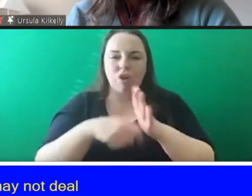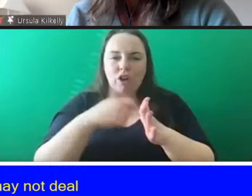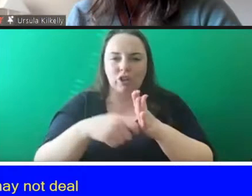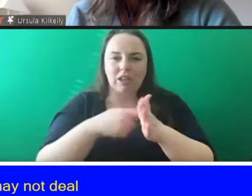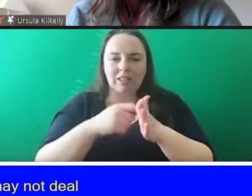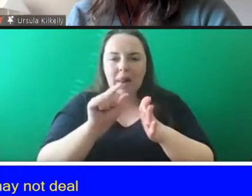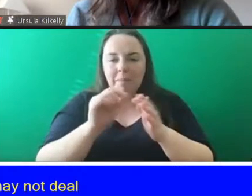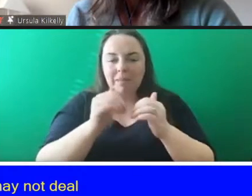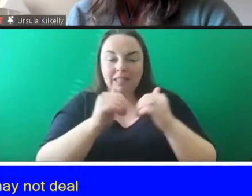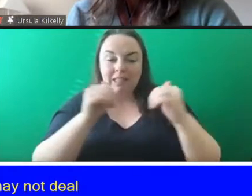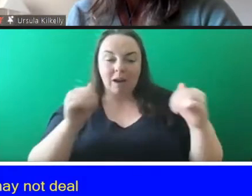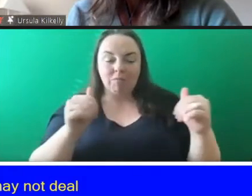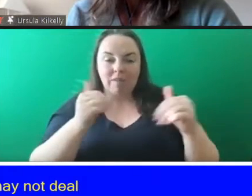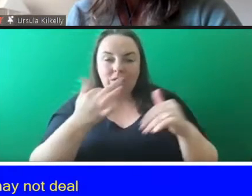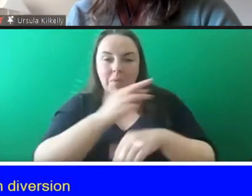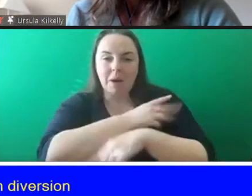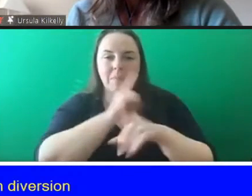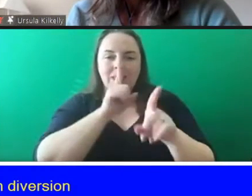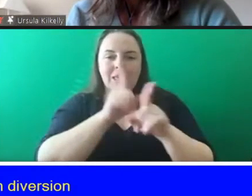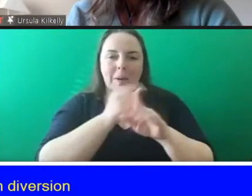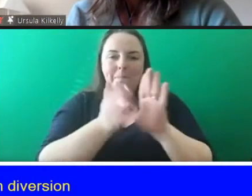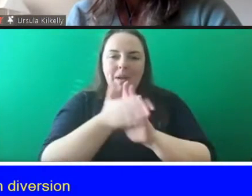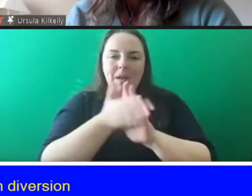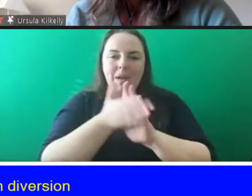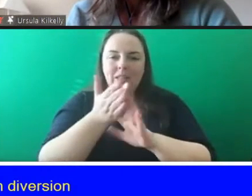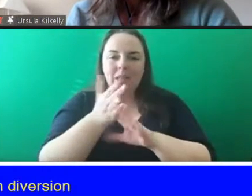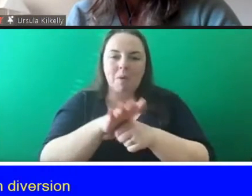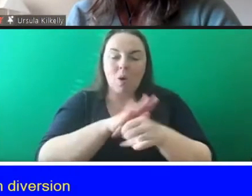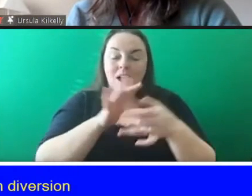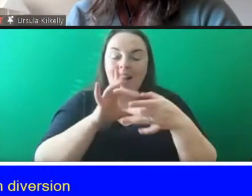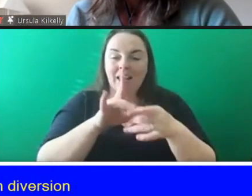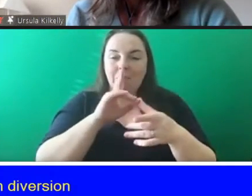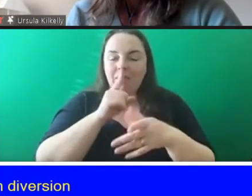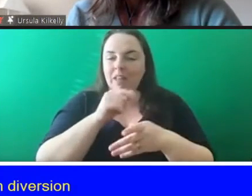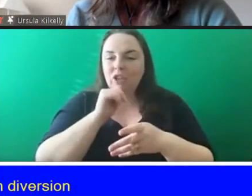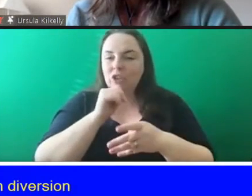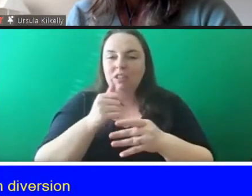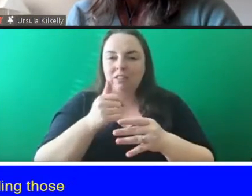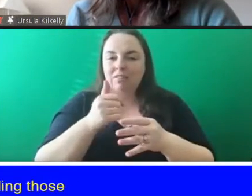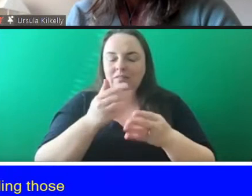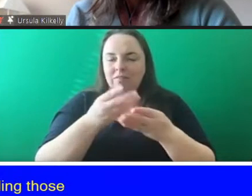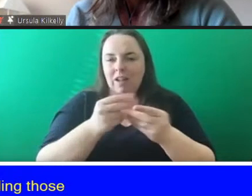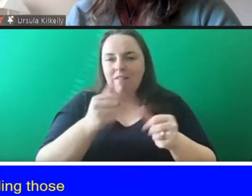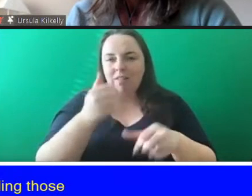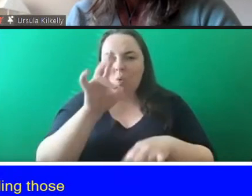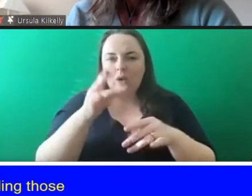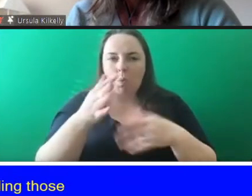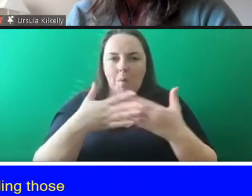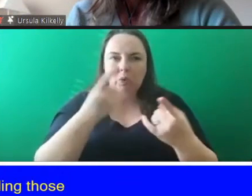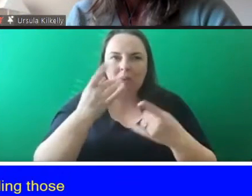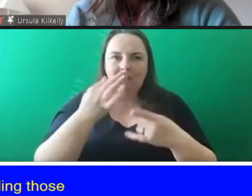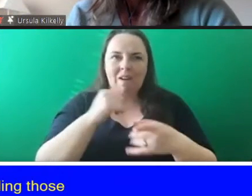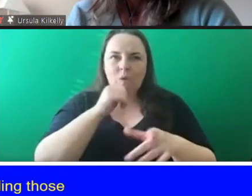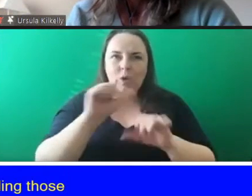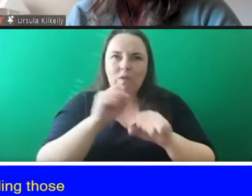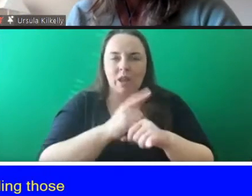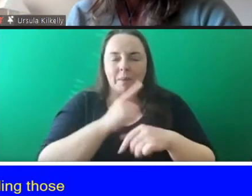guards but also building those local links which doesn't actually address the question of what you do when there are no services but